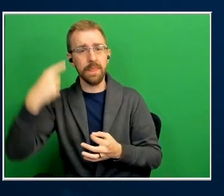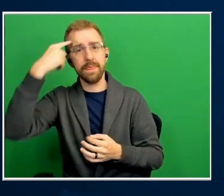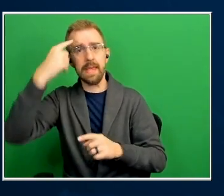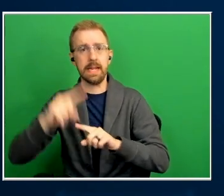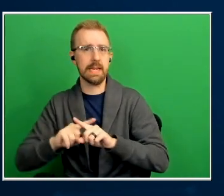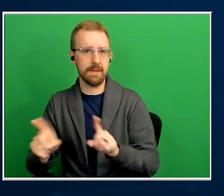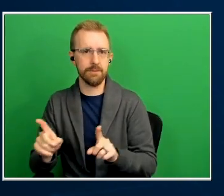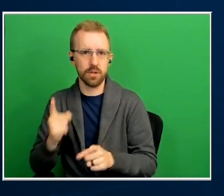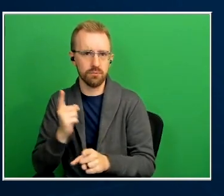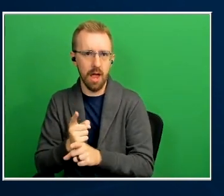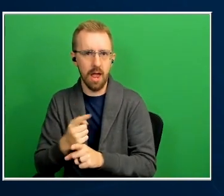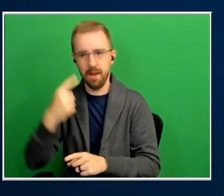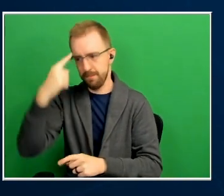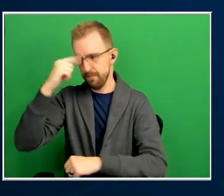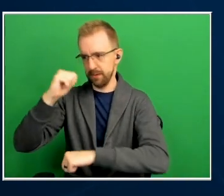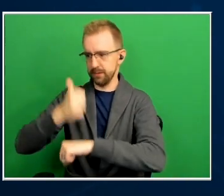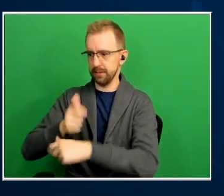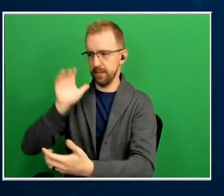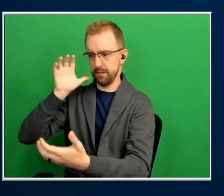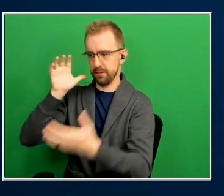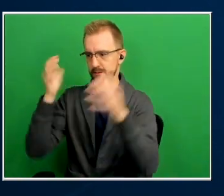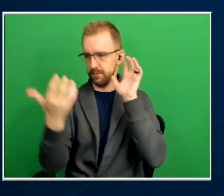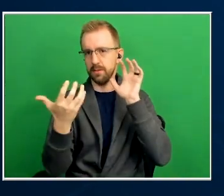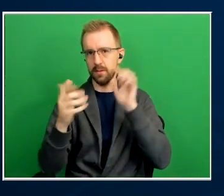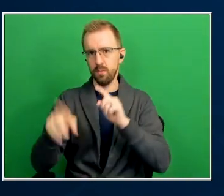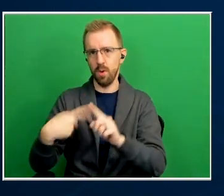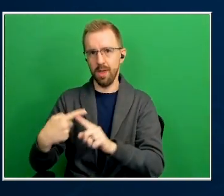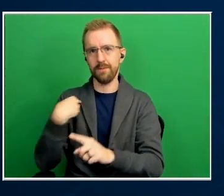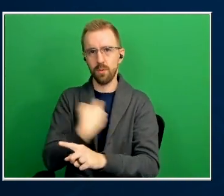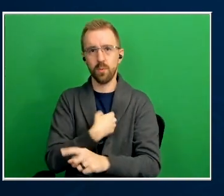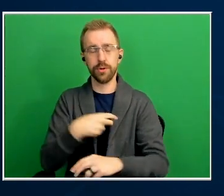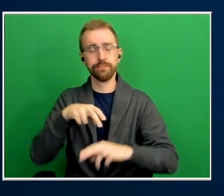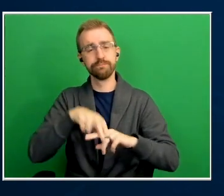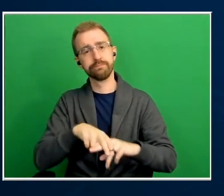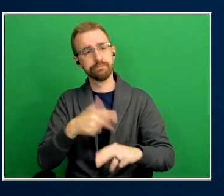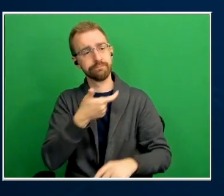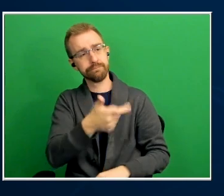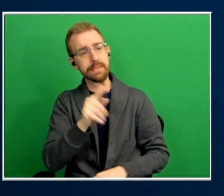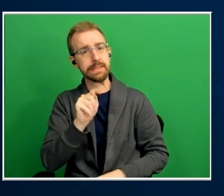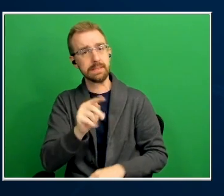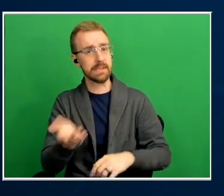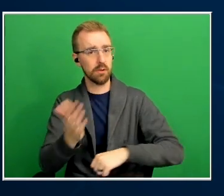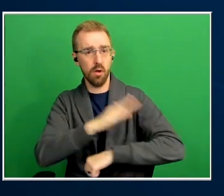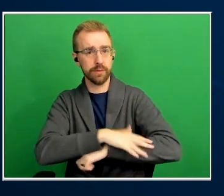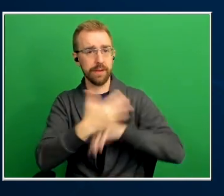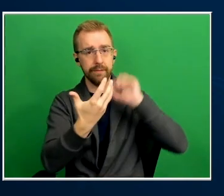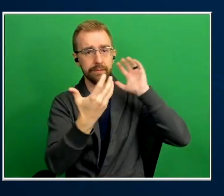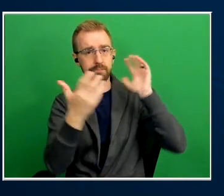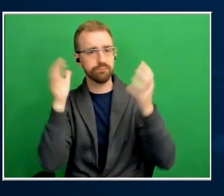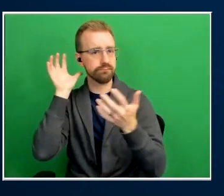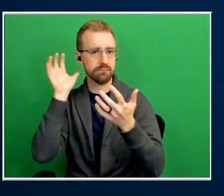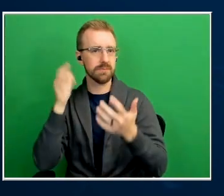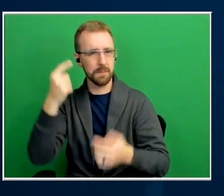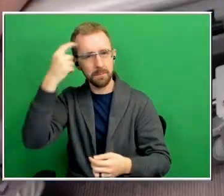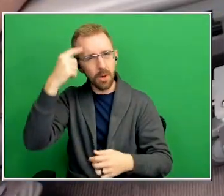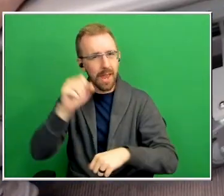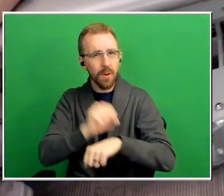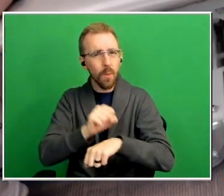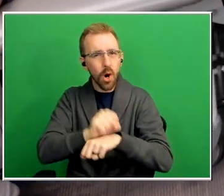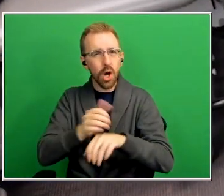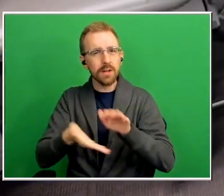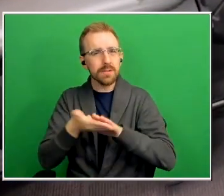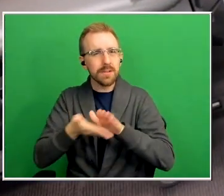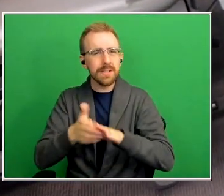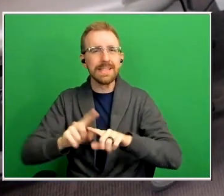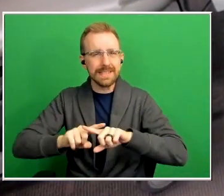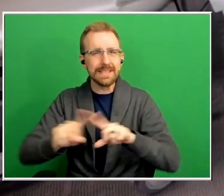engaging with others than when we are setting watching television all day so our brain works different for one thing but the